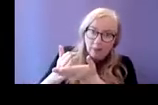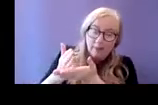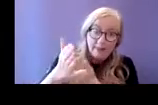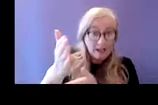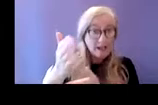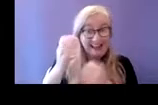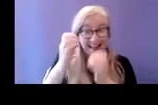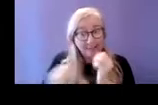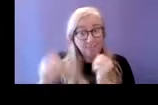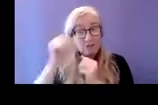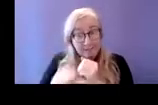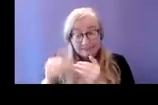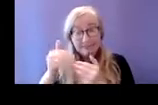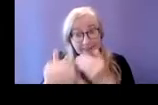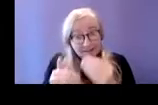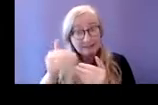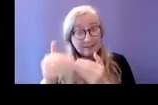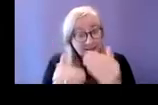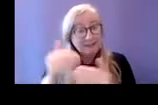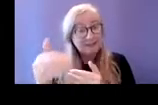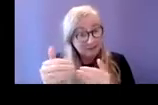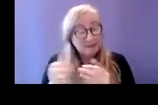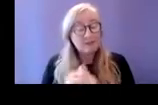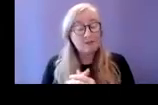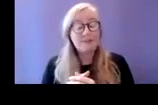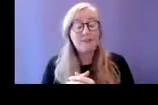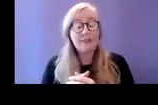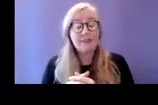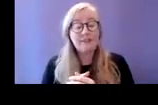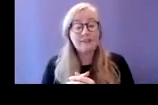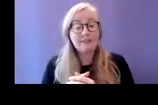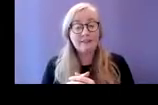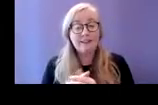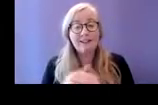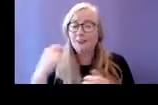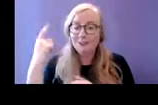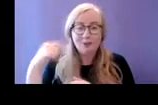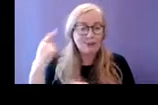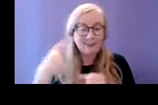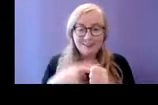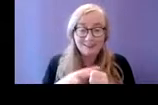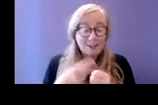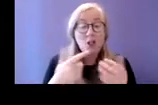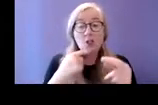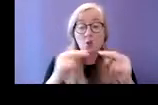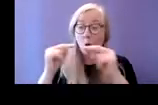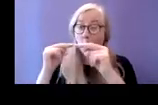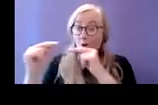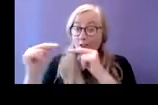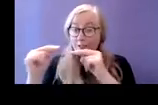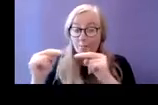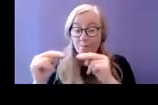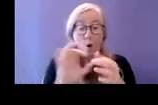suppose separately autism and homelessness can have a massive impact on the way you interact with the world and the way the world interacts with you